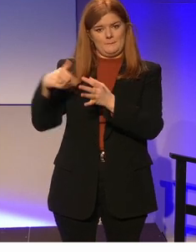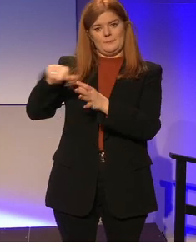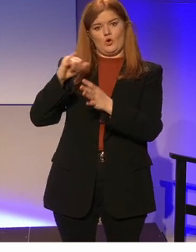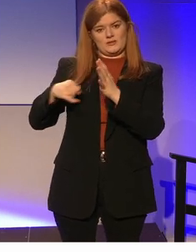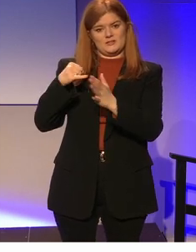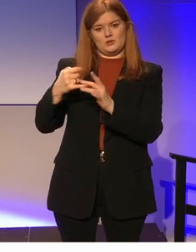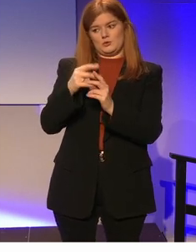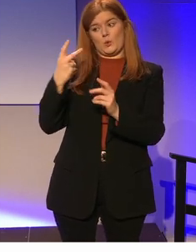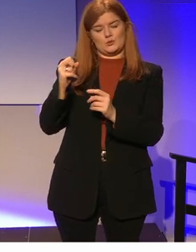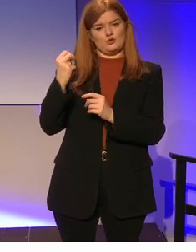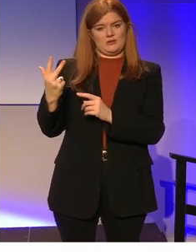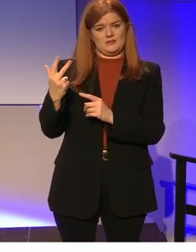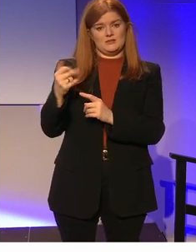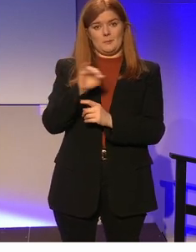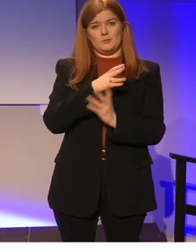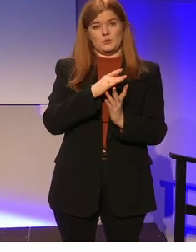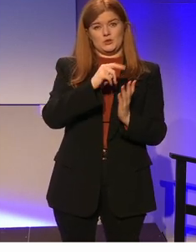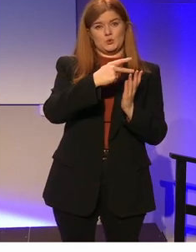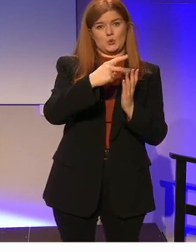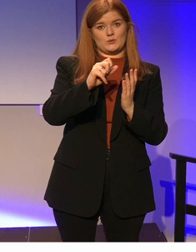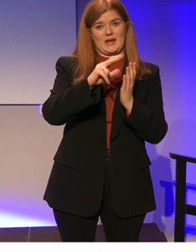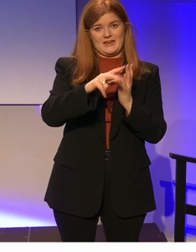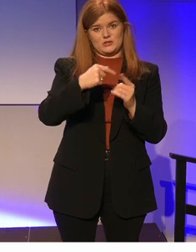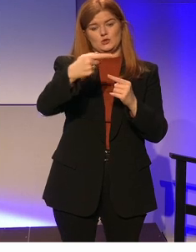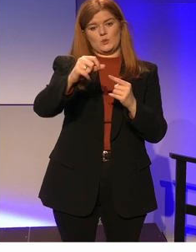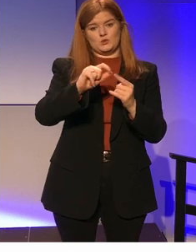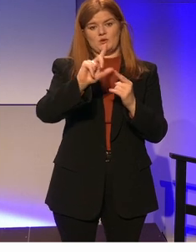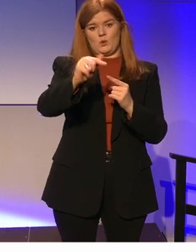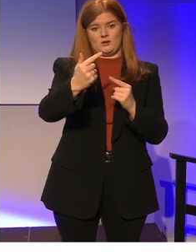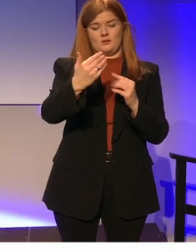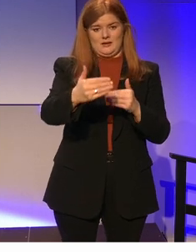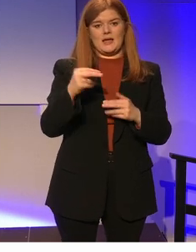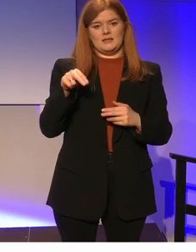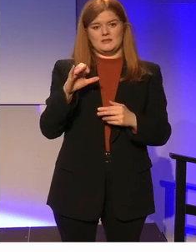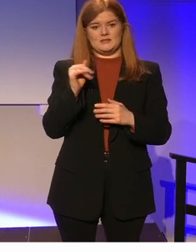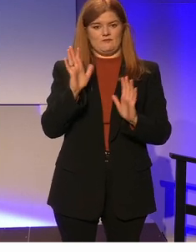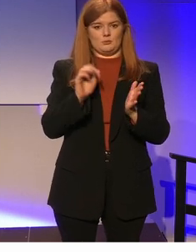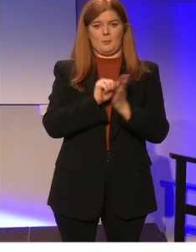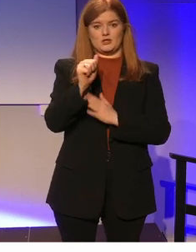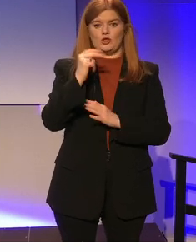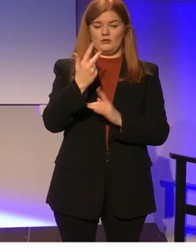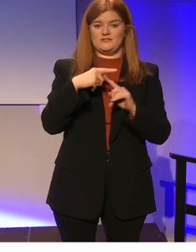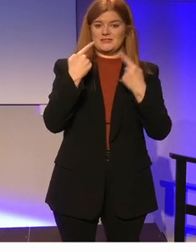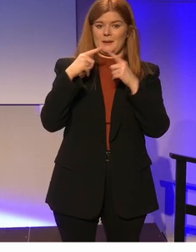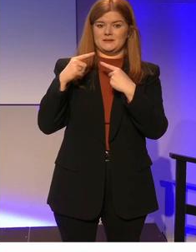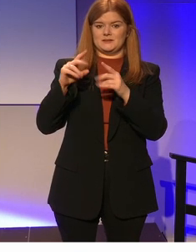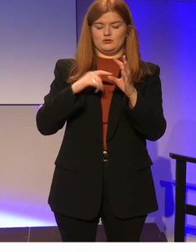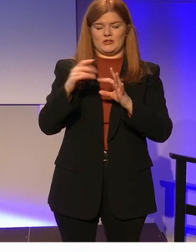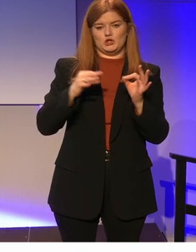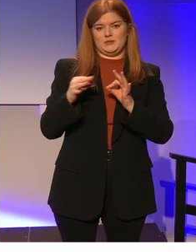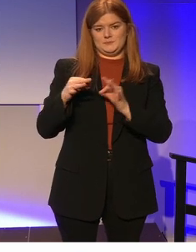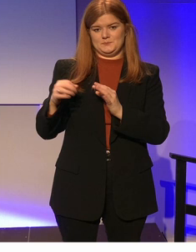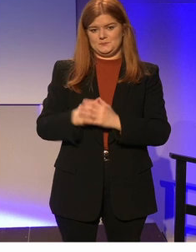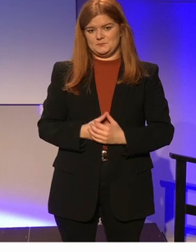2003. And between 2008 and 2021, the NCSE has published three statements of strategy.